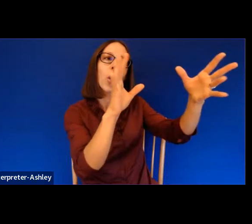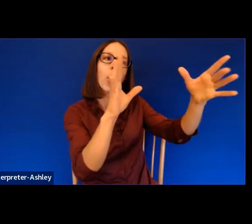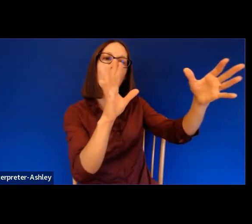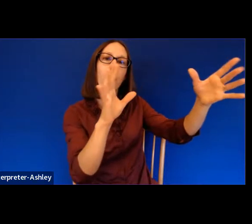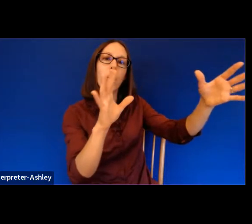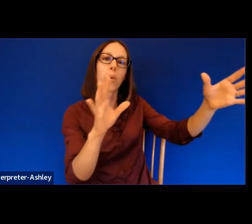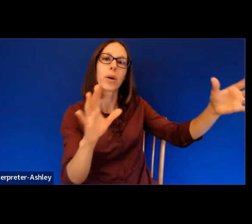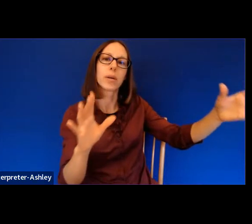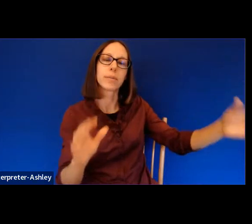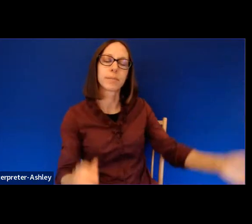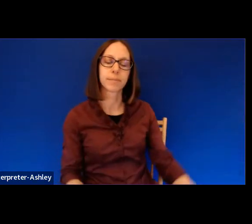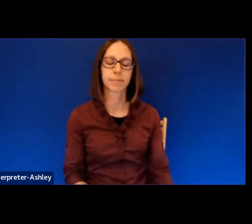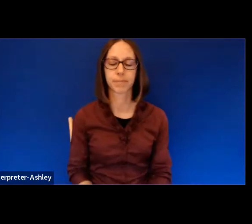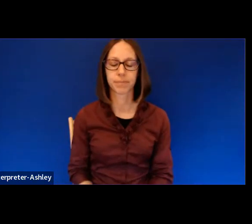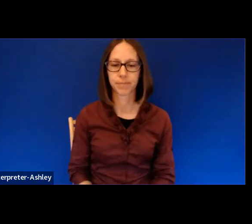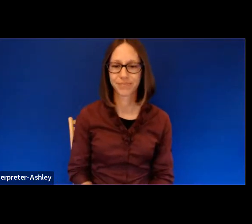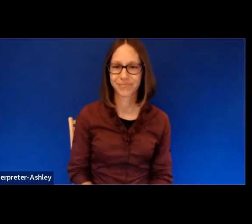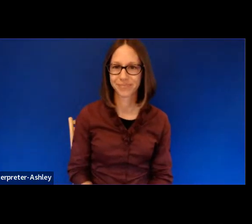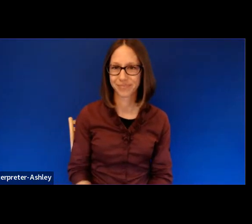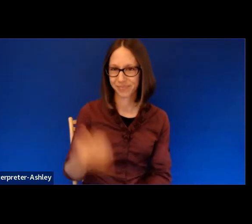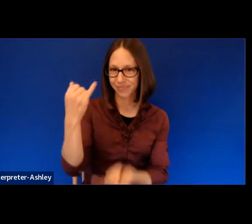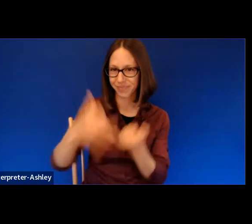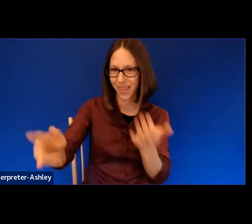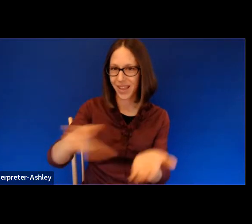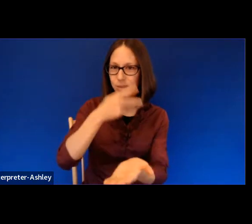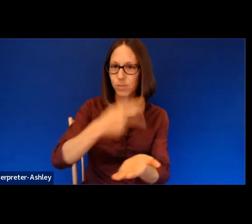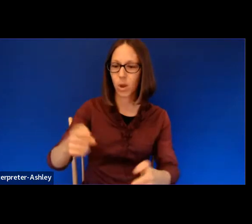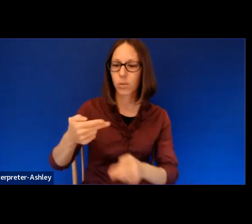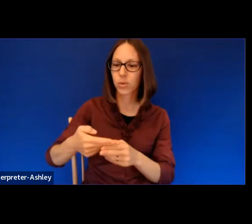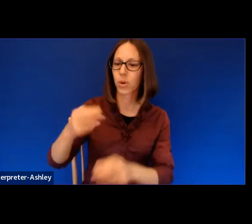And I'll end with this poem called Rapture.